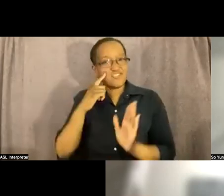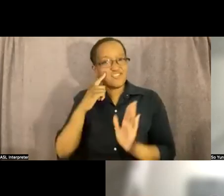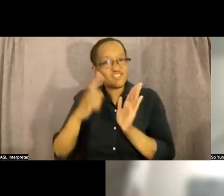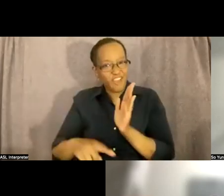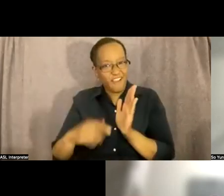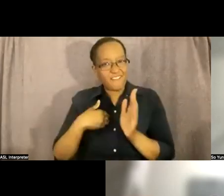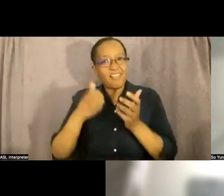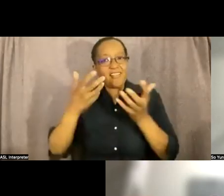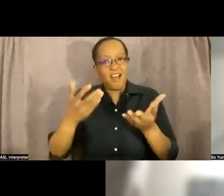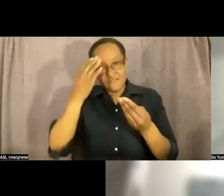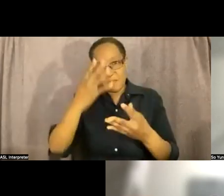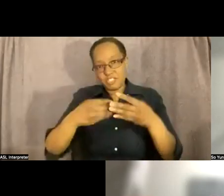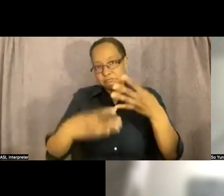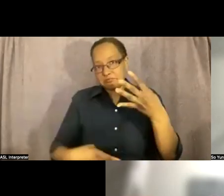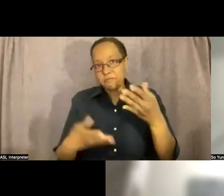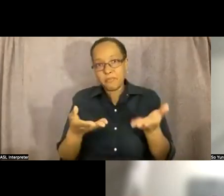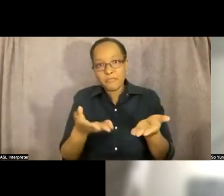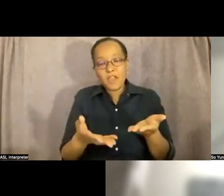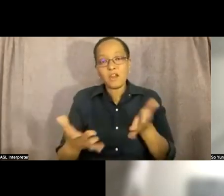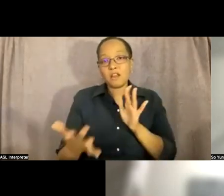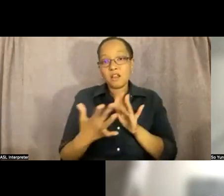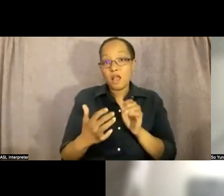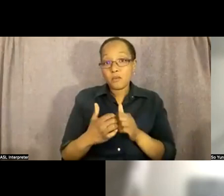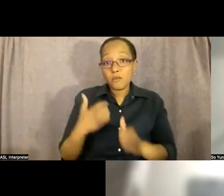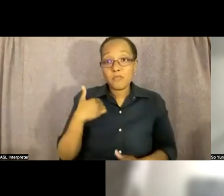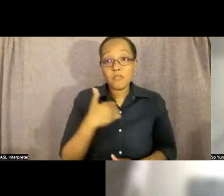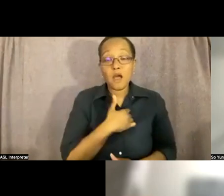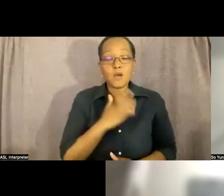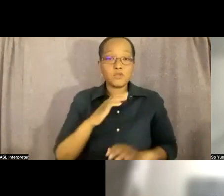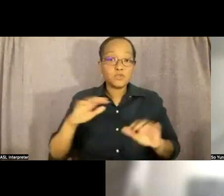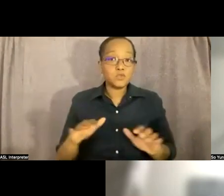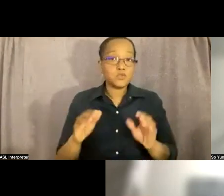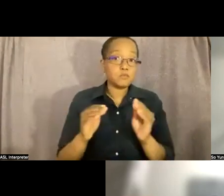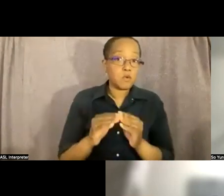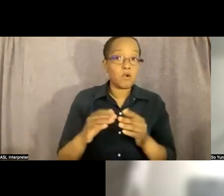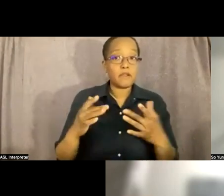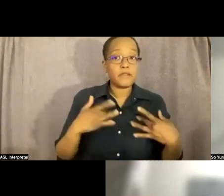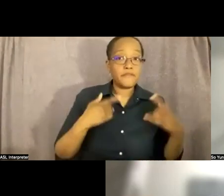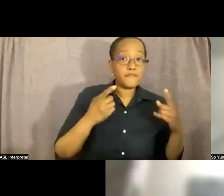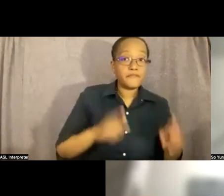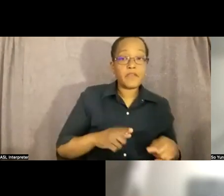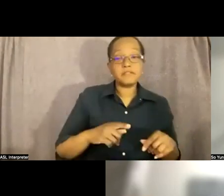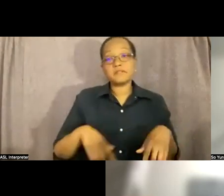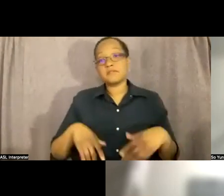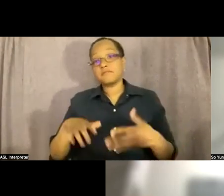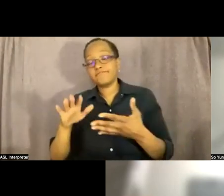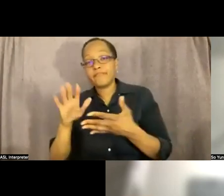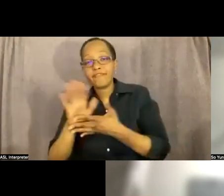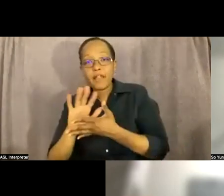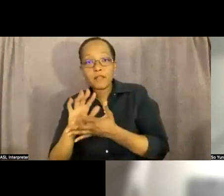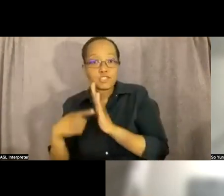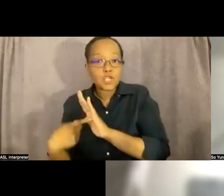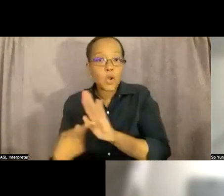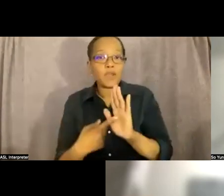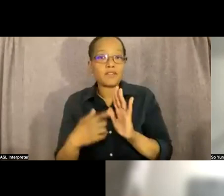so yeah feel free to connect with us we're going to do a lot more events screenings and uh things like that so thank you